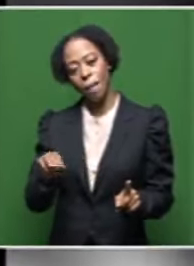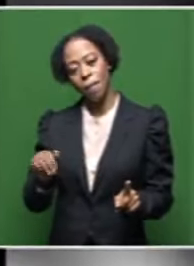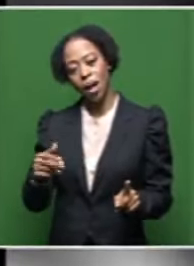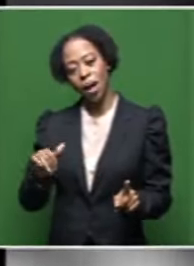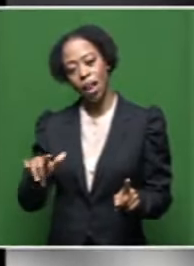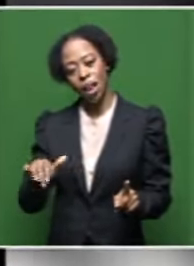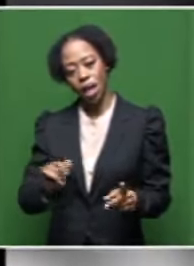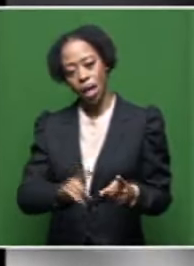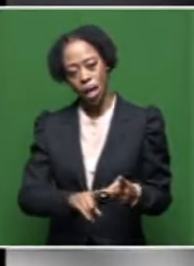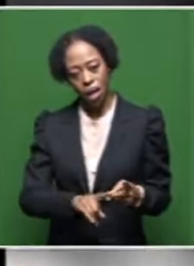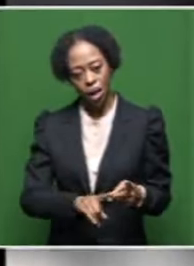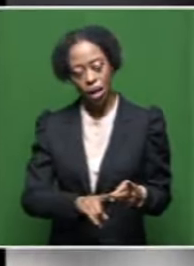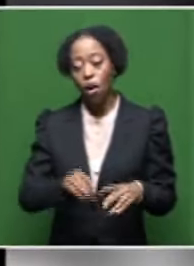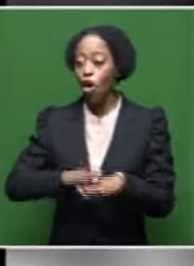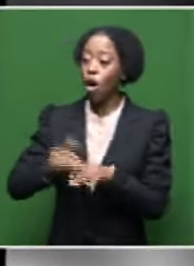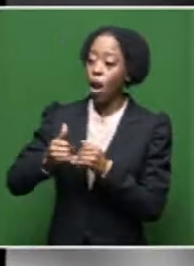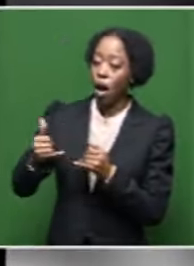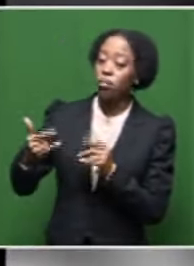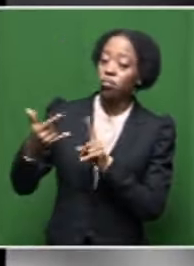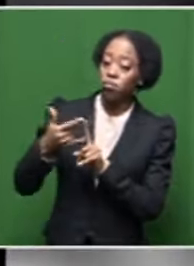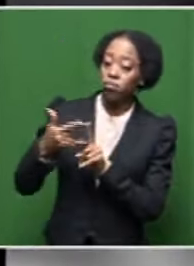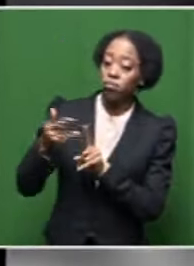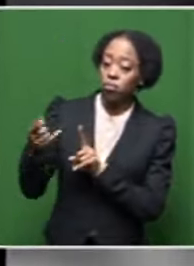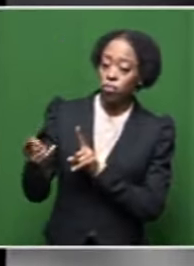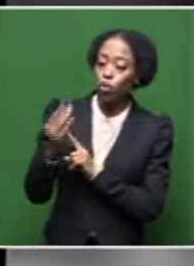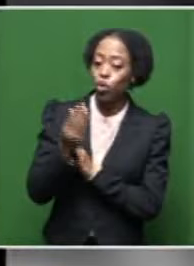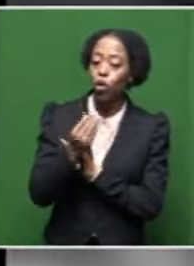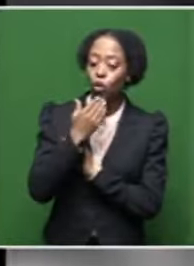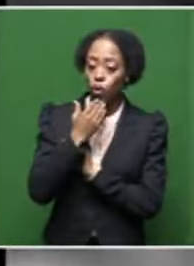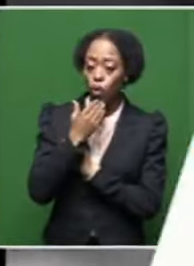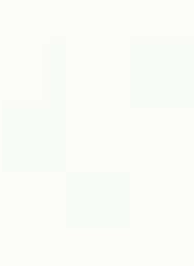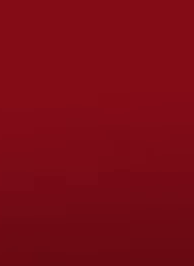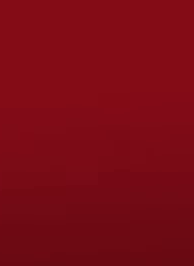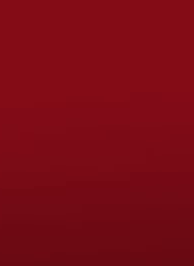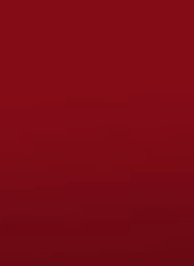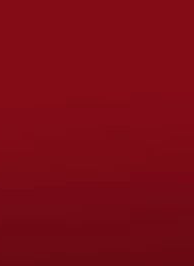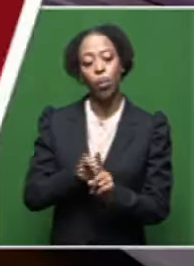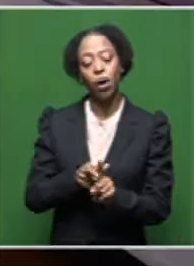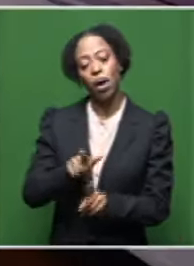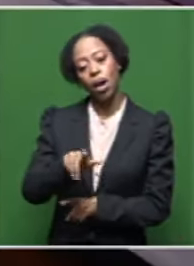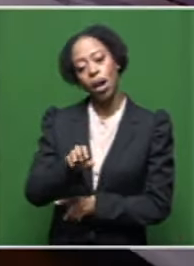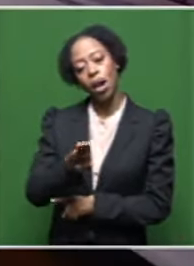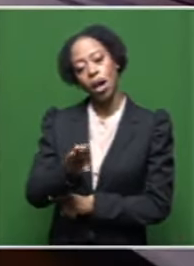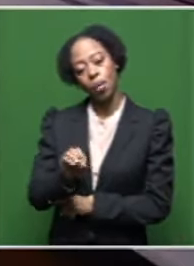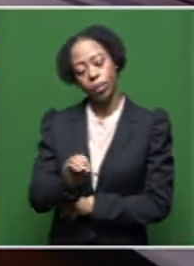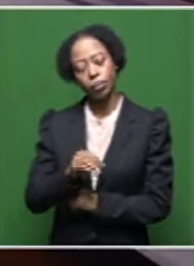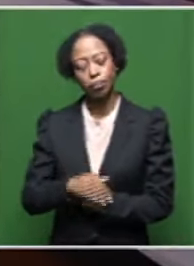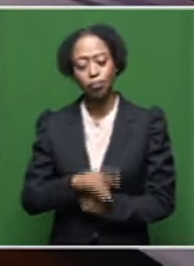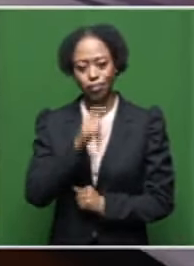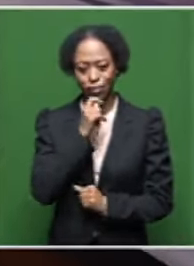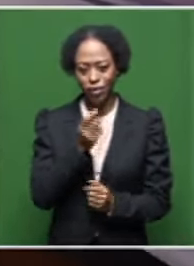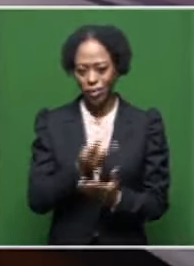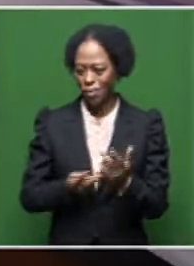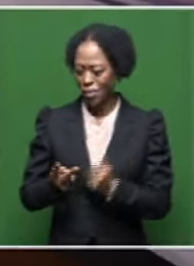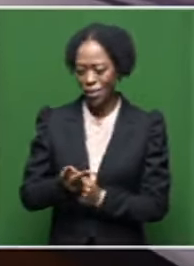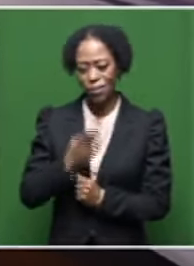as well as joining us on a virtual platform this morning, we have award-winning poet and author, Lebumashile. Good morning to both of